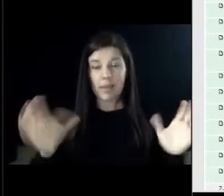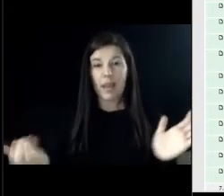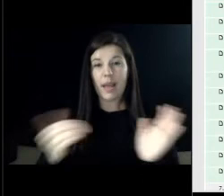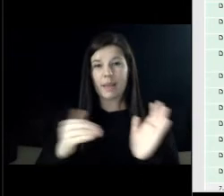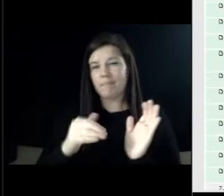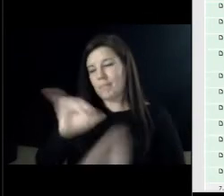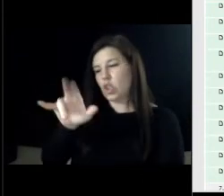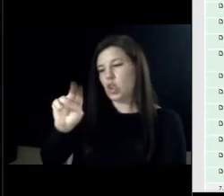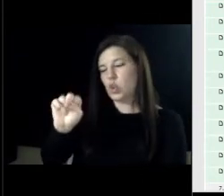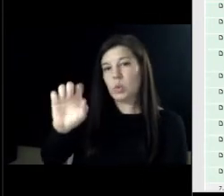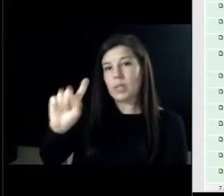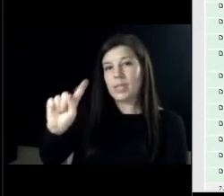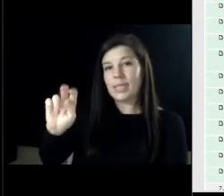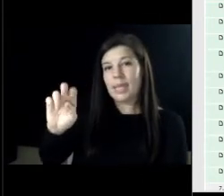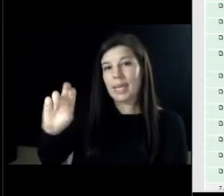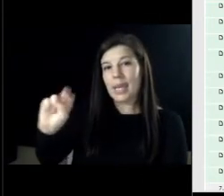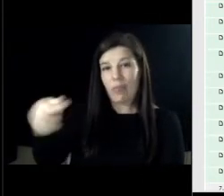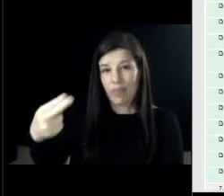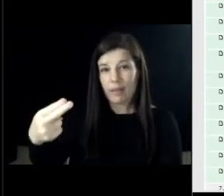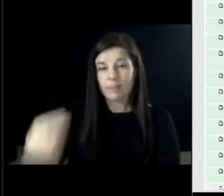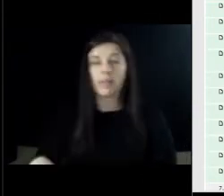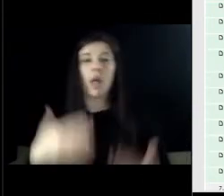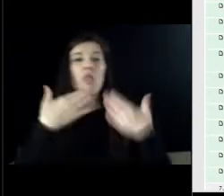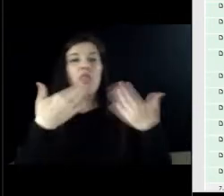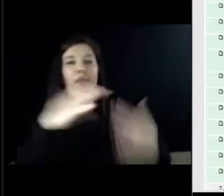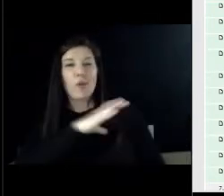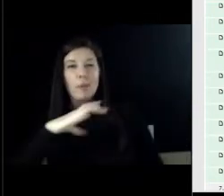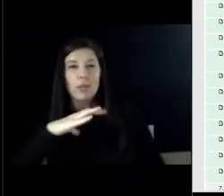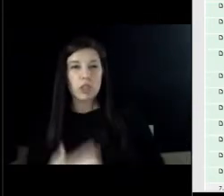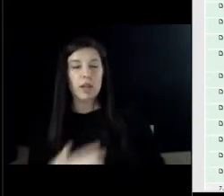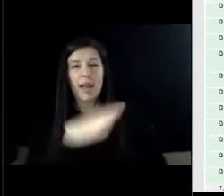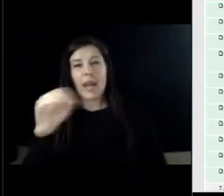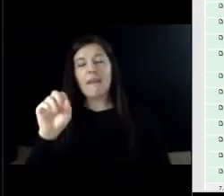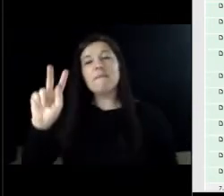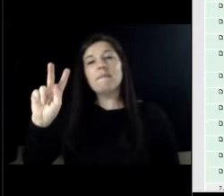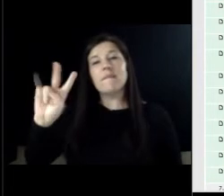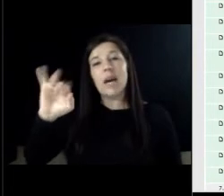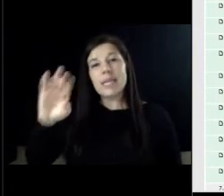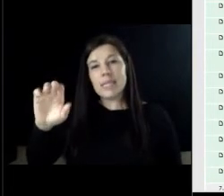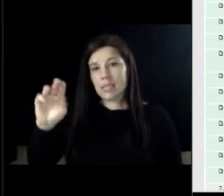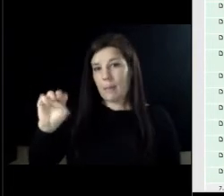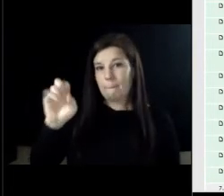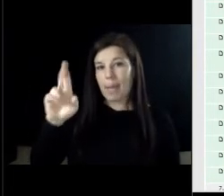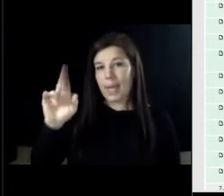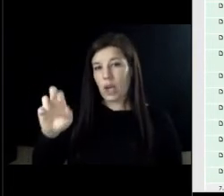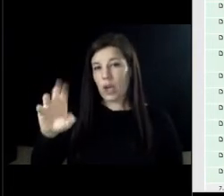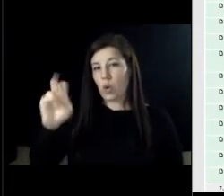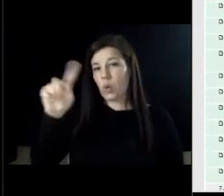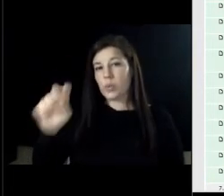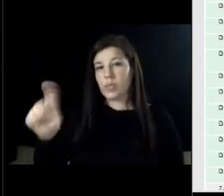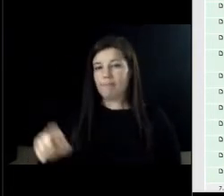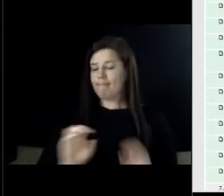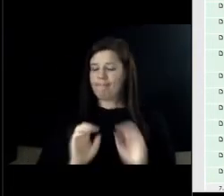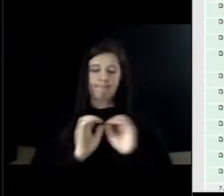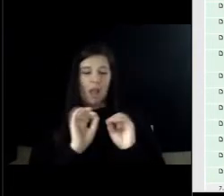thank you commissioner of vice mayor cruz nothing to report um but i did